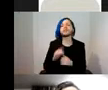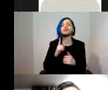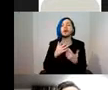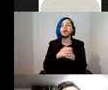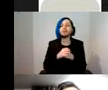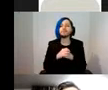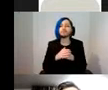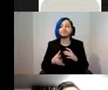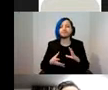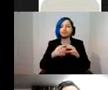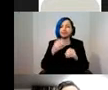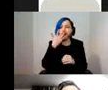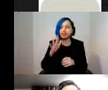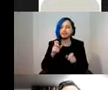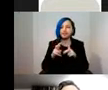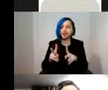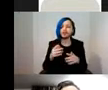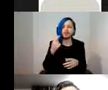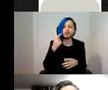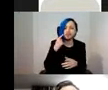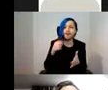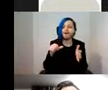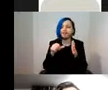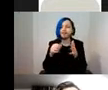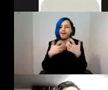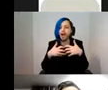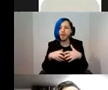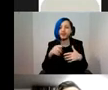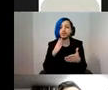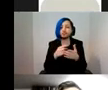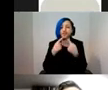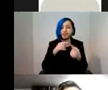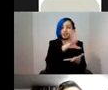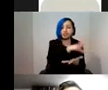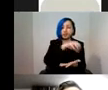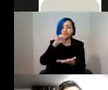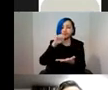technology artificially in order to extract the information.